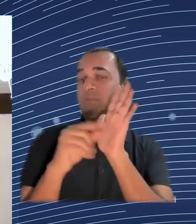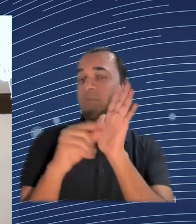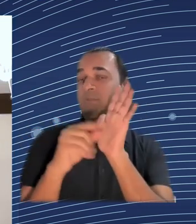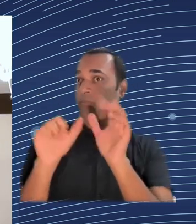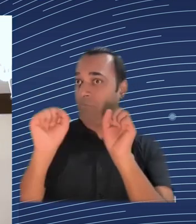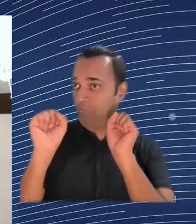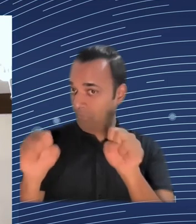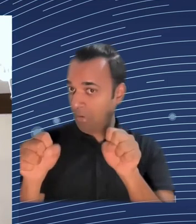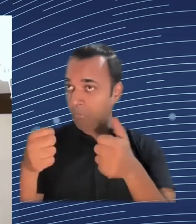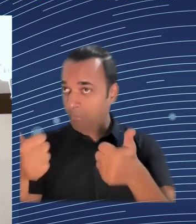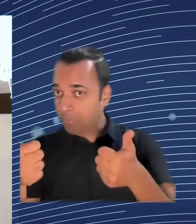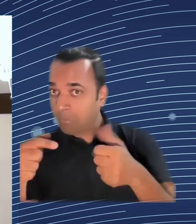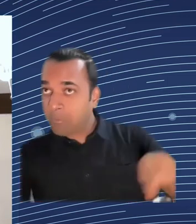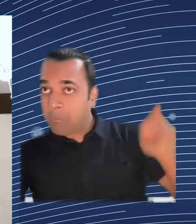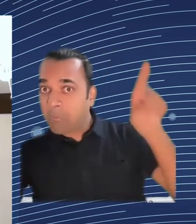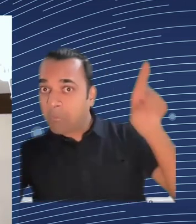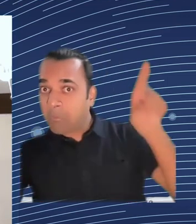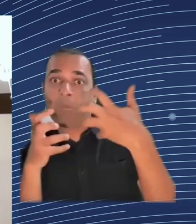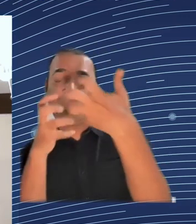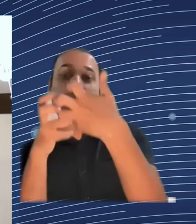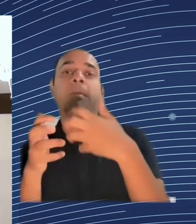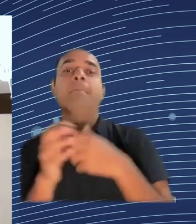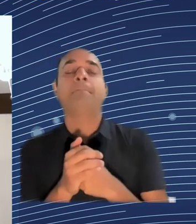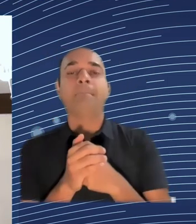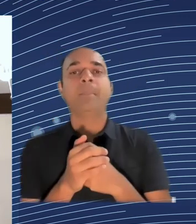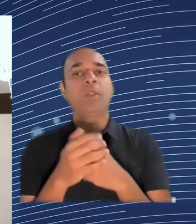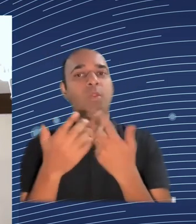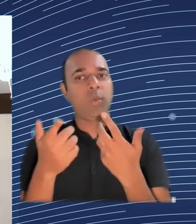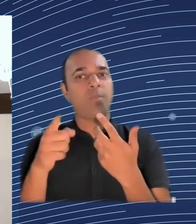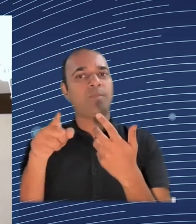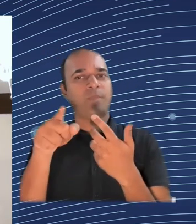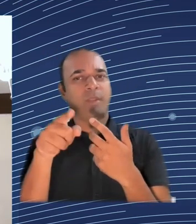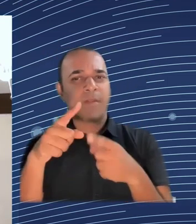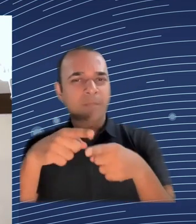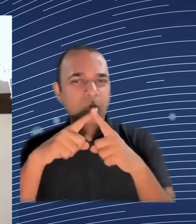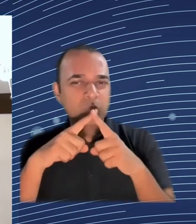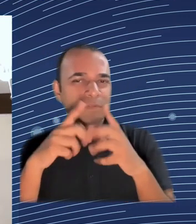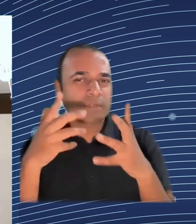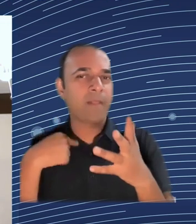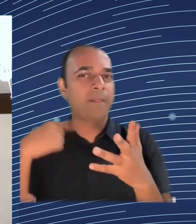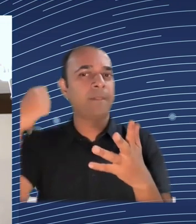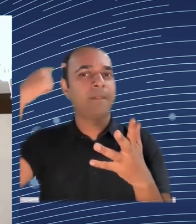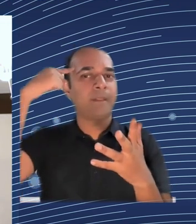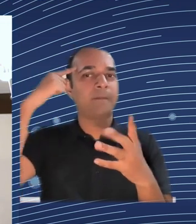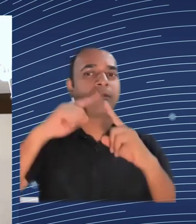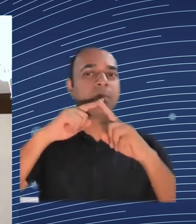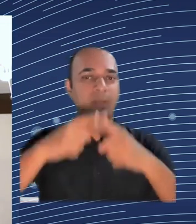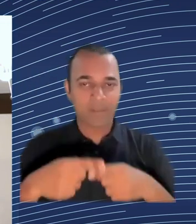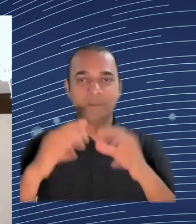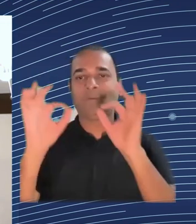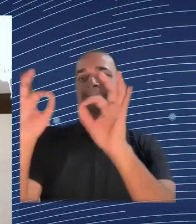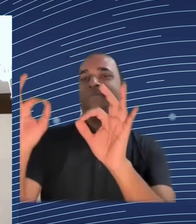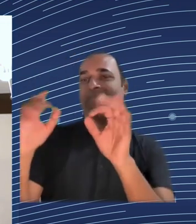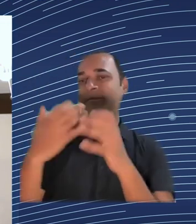and thresholds and hurdles and proof and pre-qualification and all of these things. And you end up drowning what could be good projects in red tape.